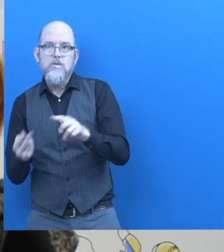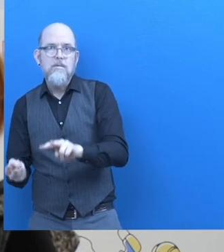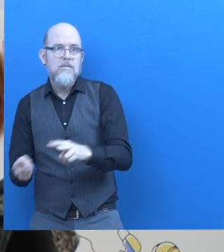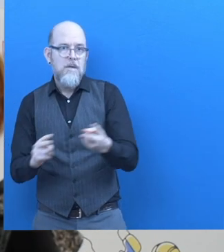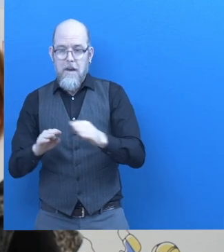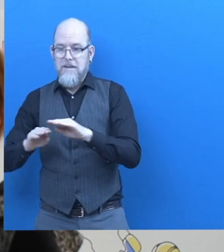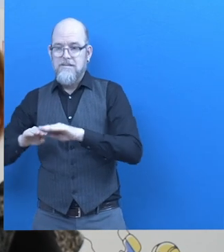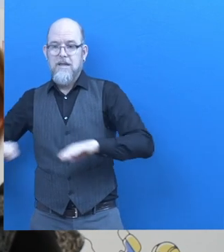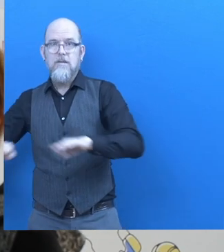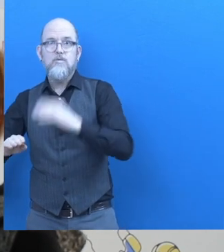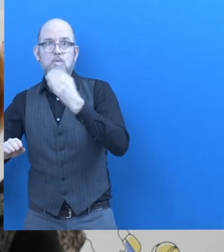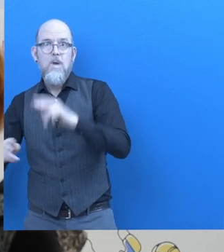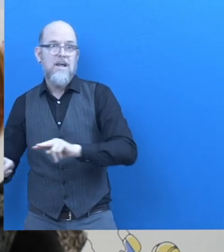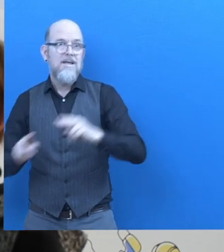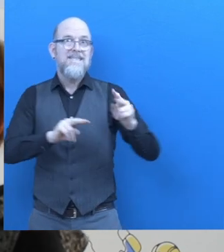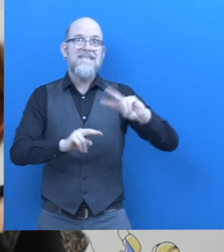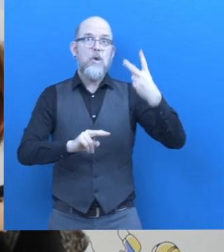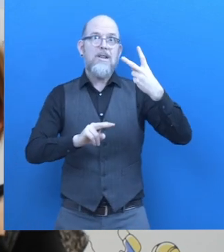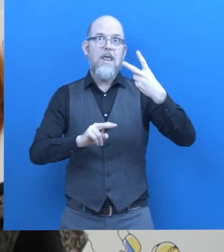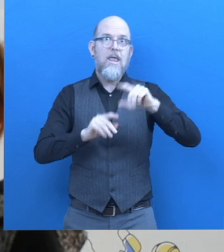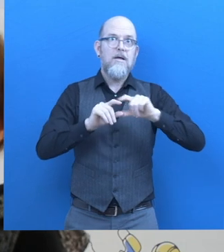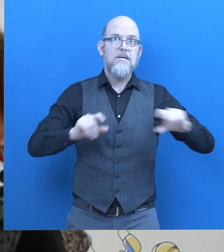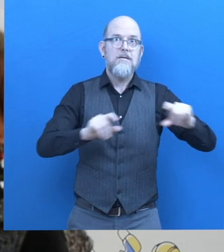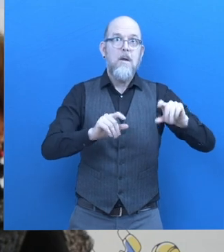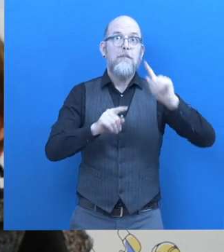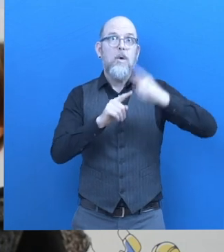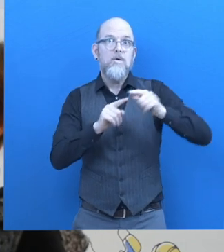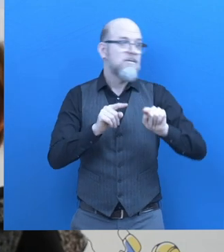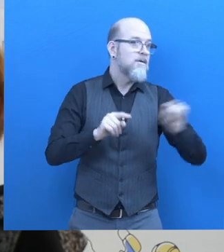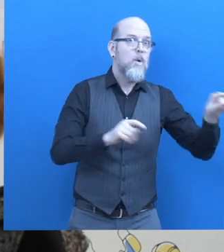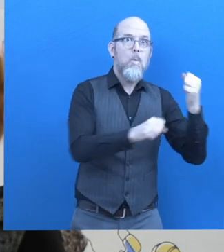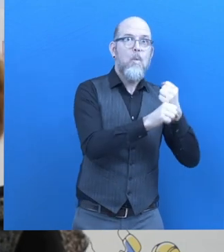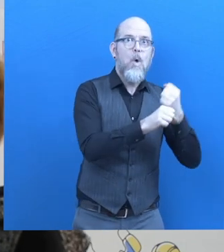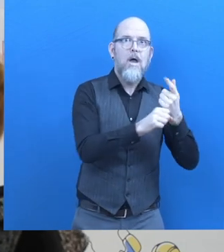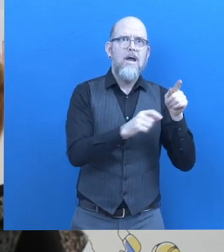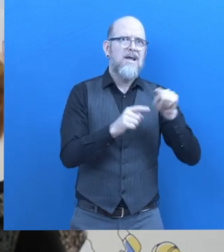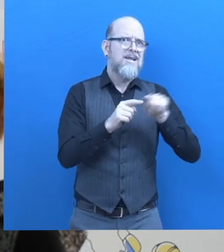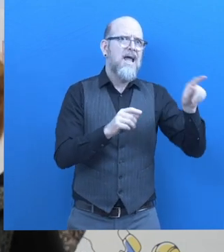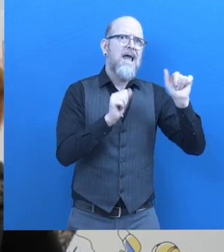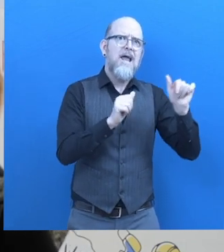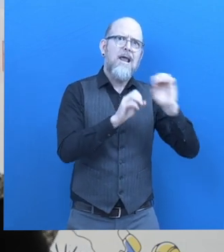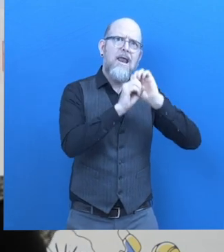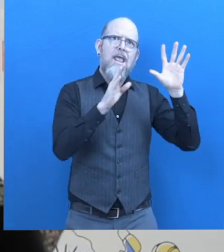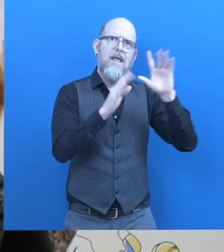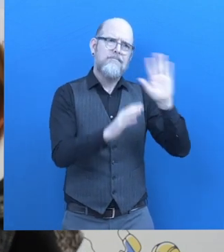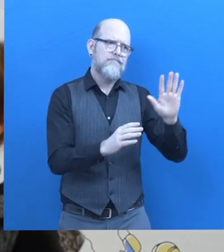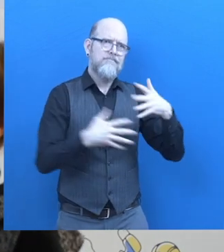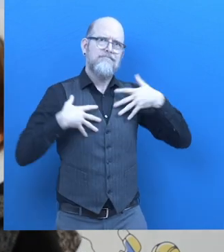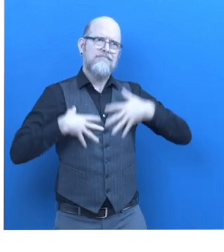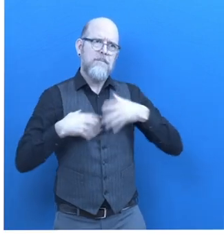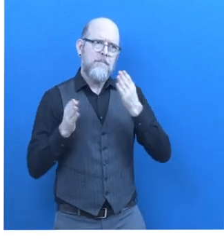put into the real life the competencies and the skills in order to make some kind of improvement.